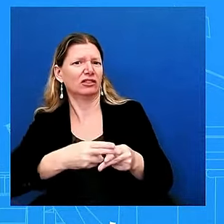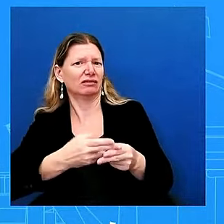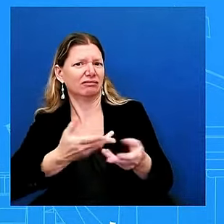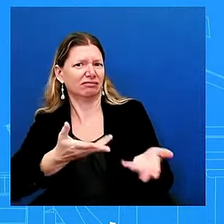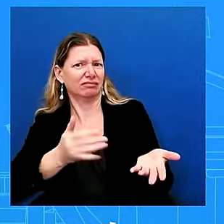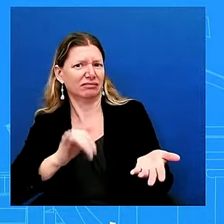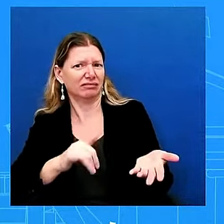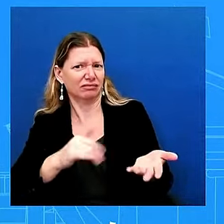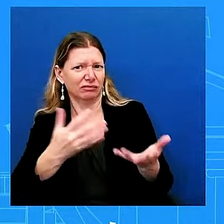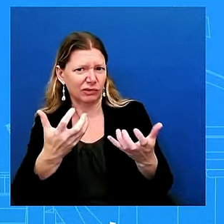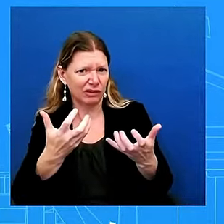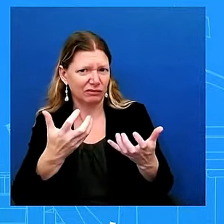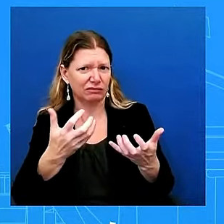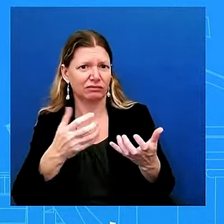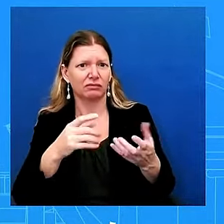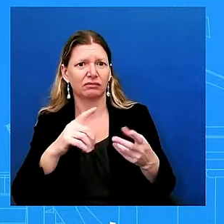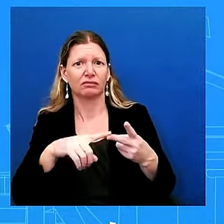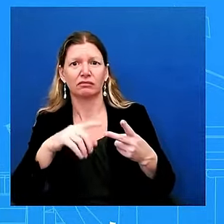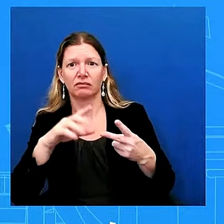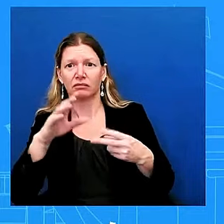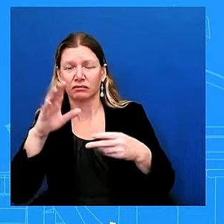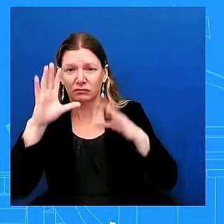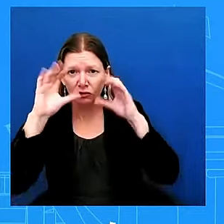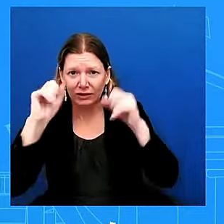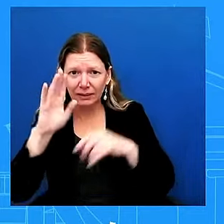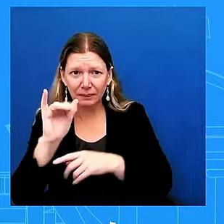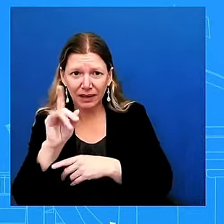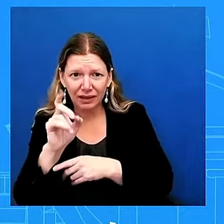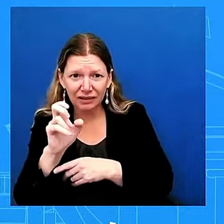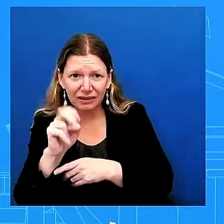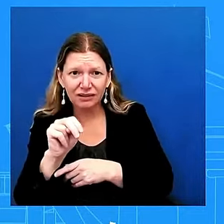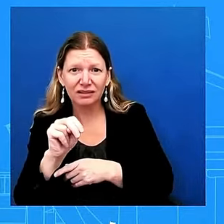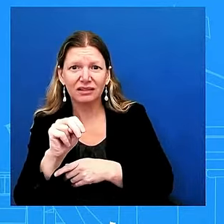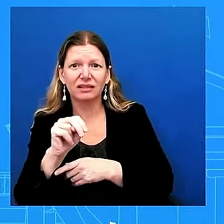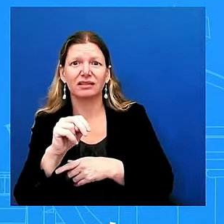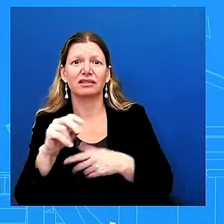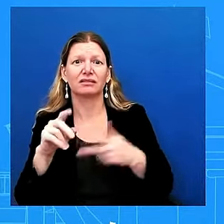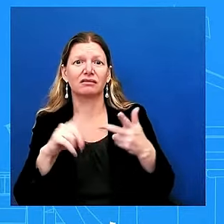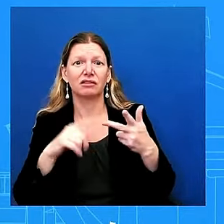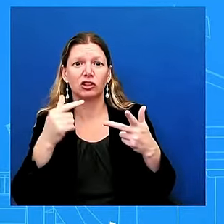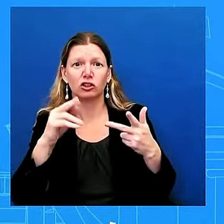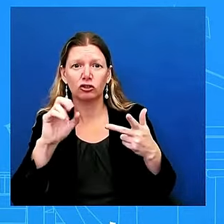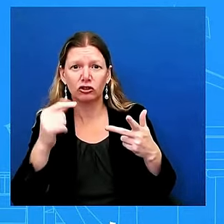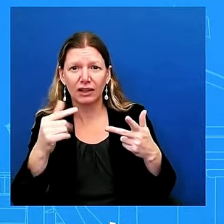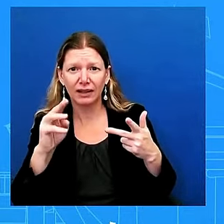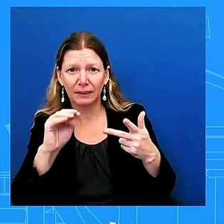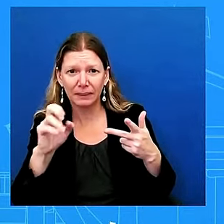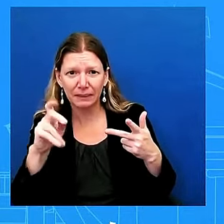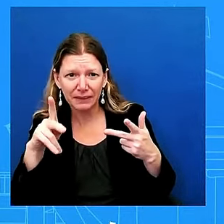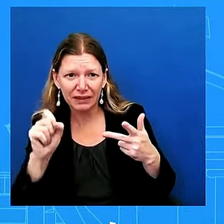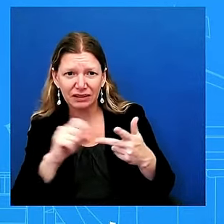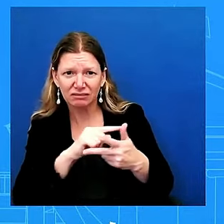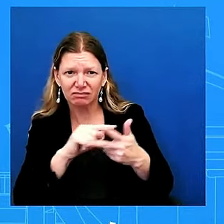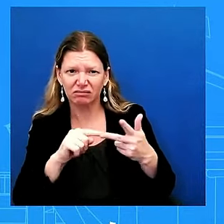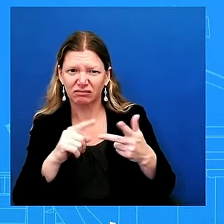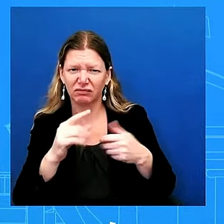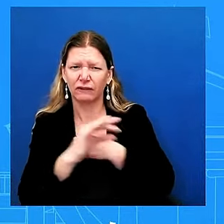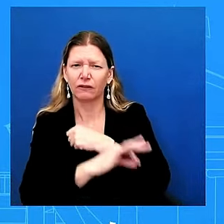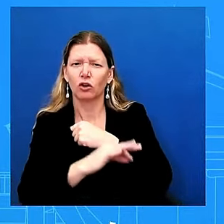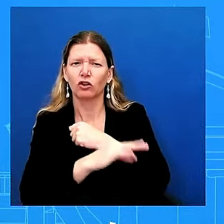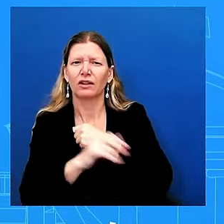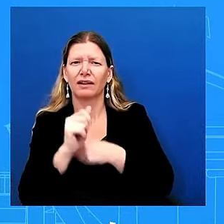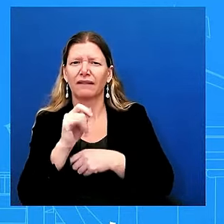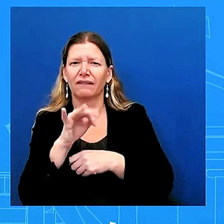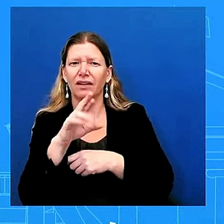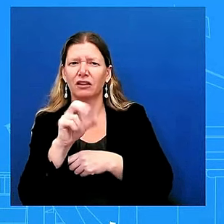um foreign affairs committee in the house is this some of that too what i will say is the president has said that he was going to